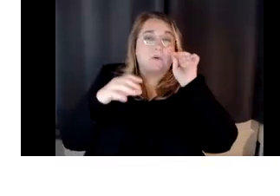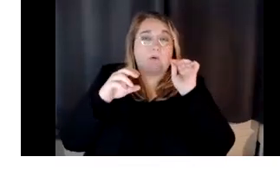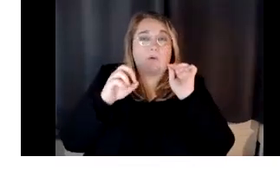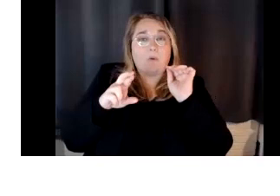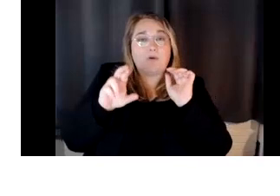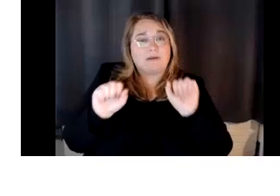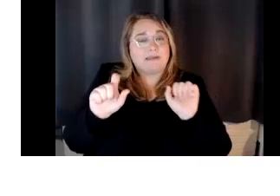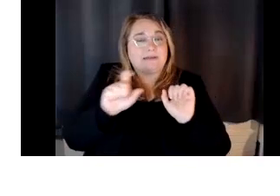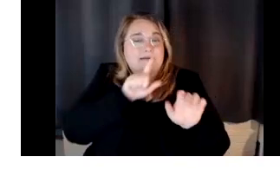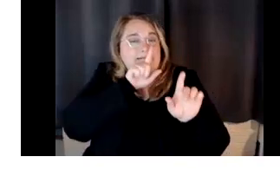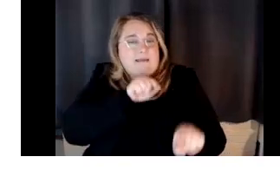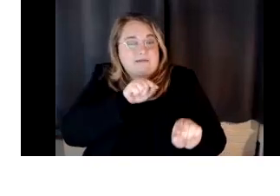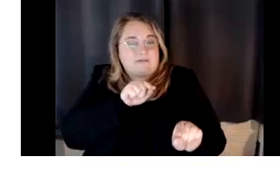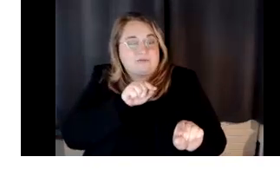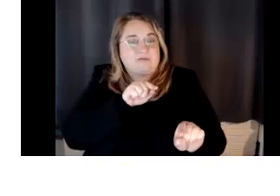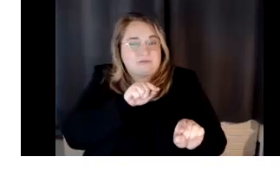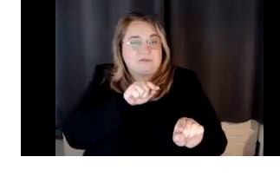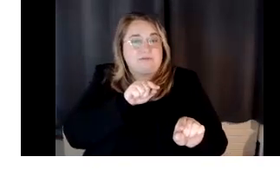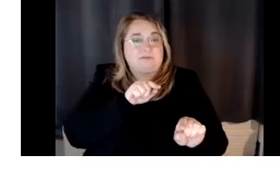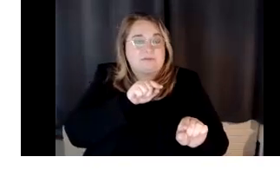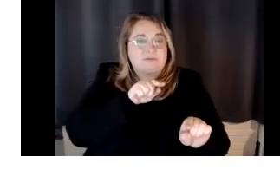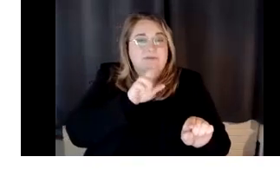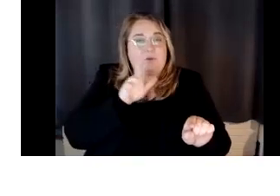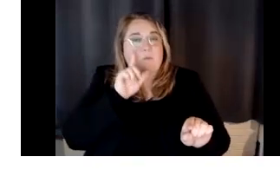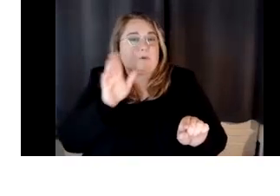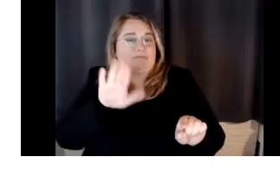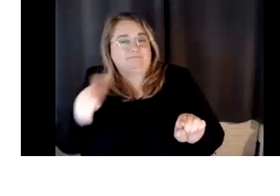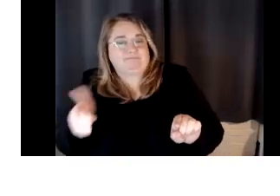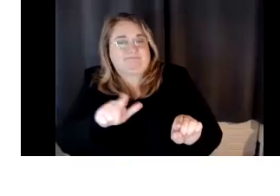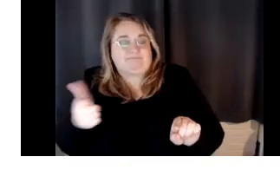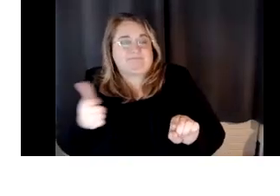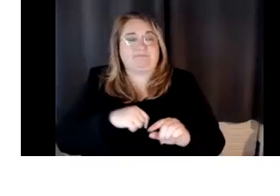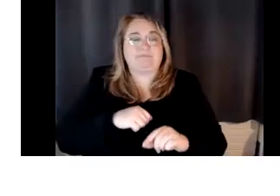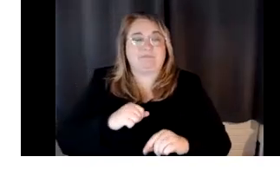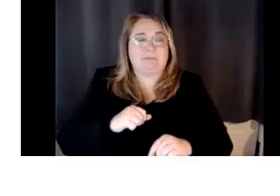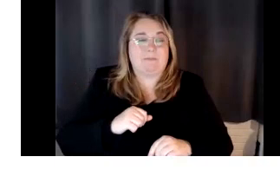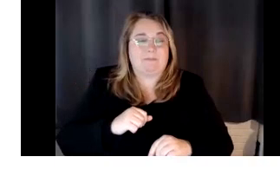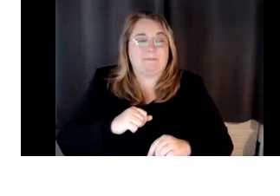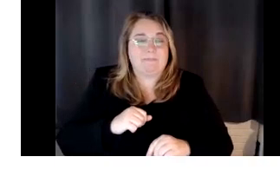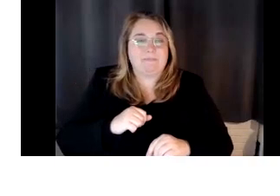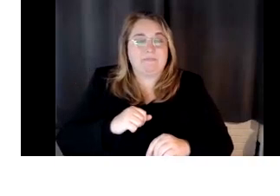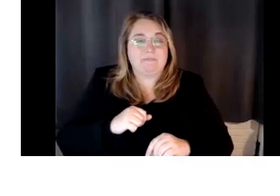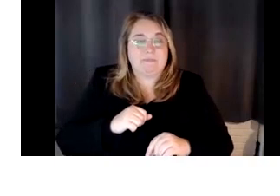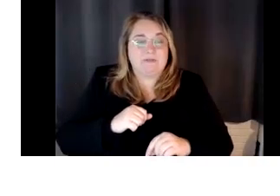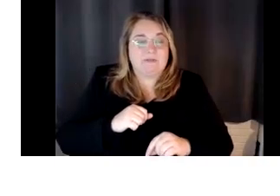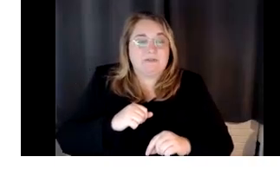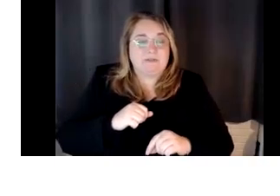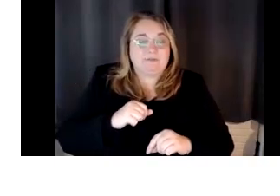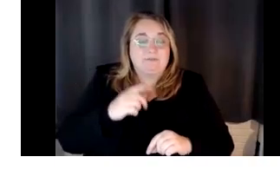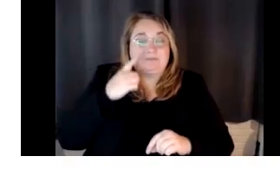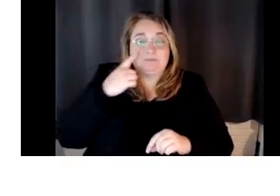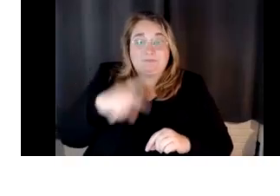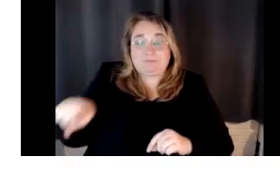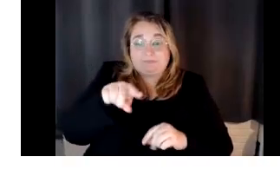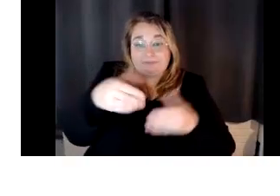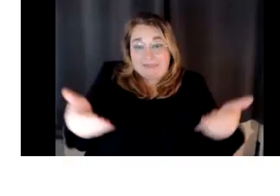question in the chat while she's talking, um, I'll do the same. Um, and then, uh, for those of you who are here in person,